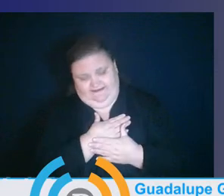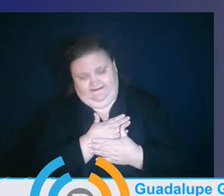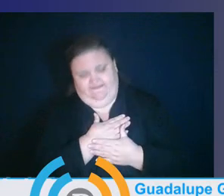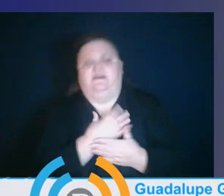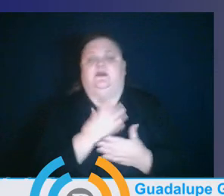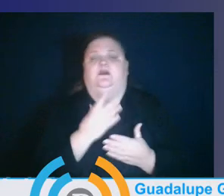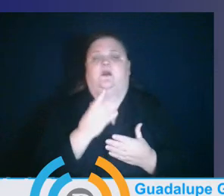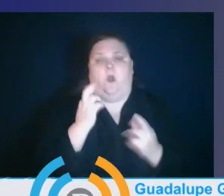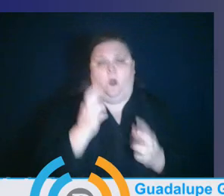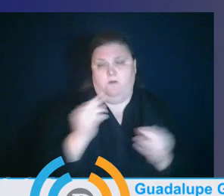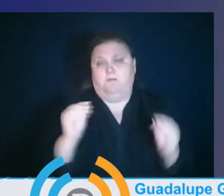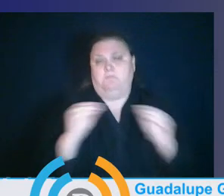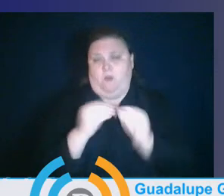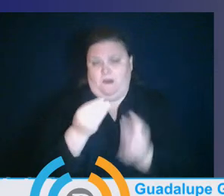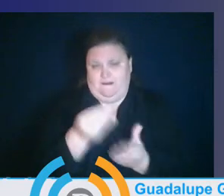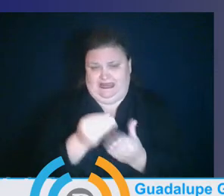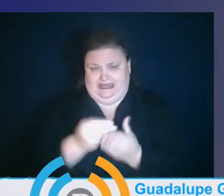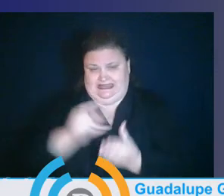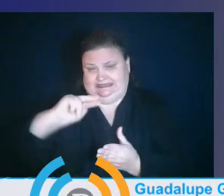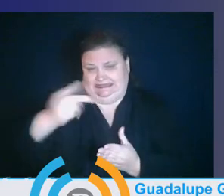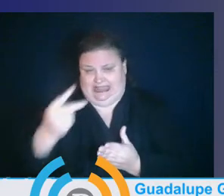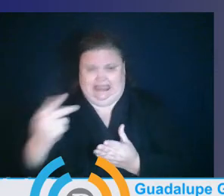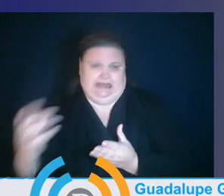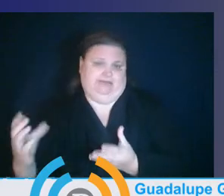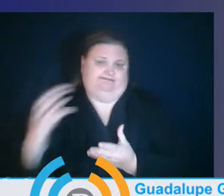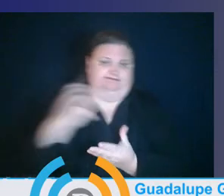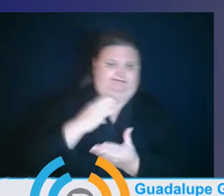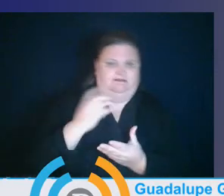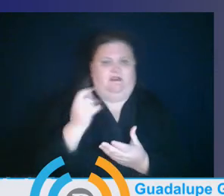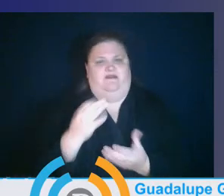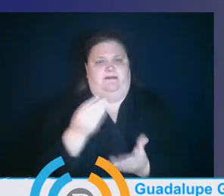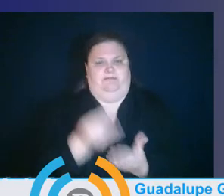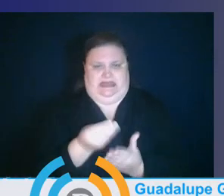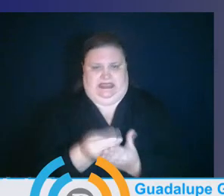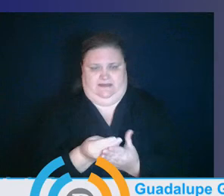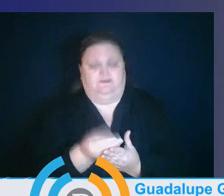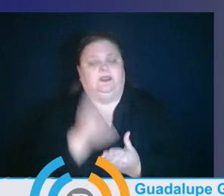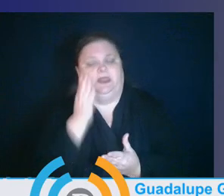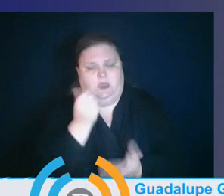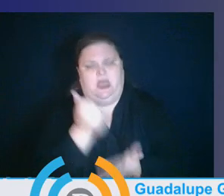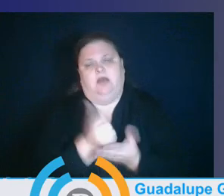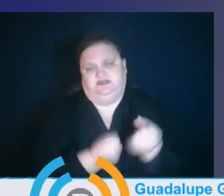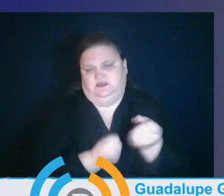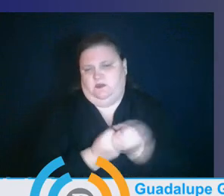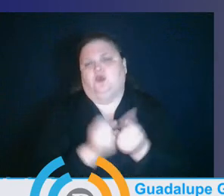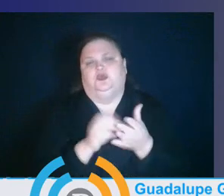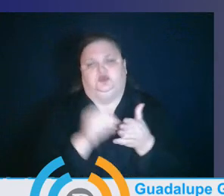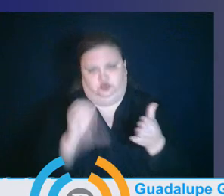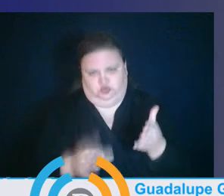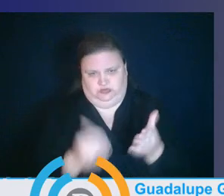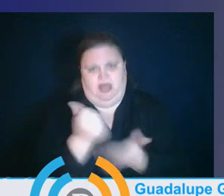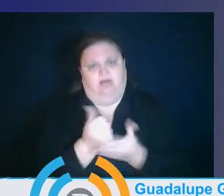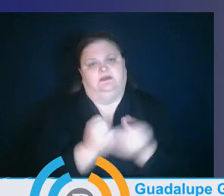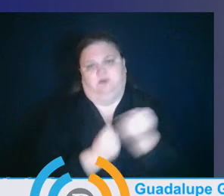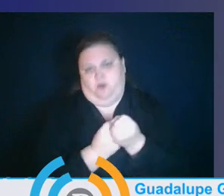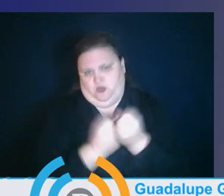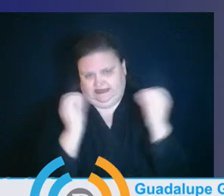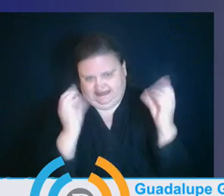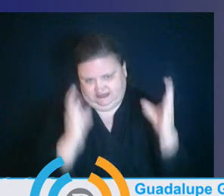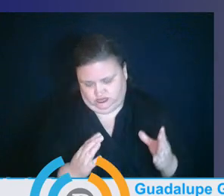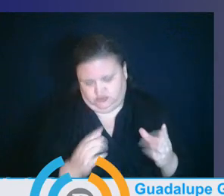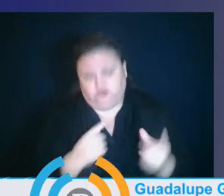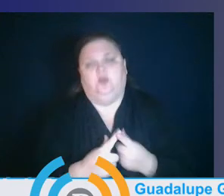us. It'll allow us to enhance the supports we know that our students and our educators will need. So they're successful as they start to come